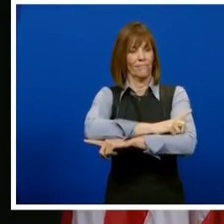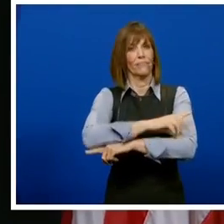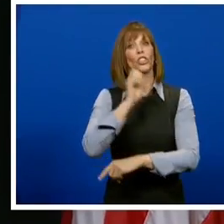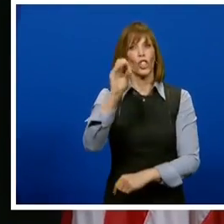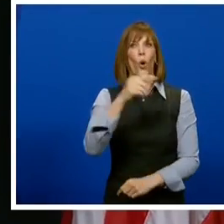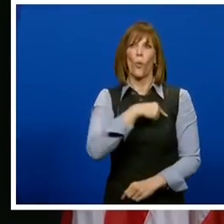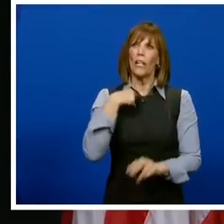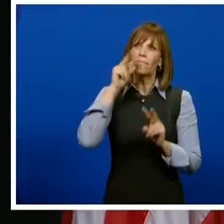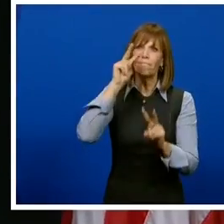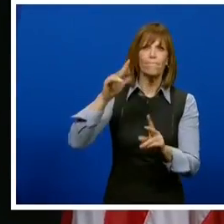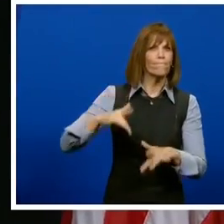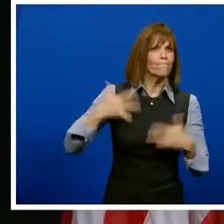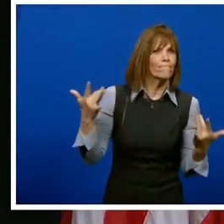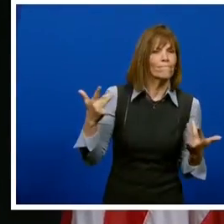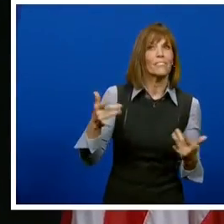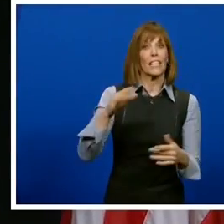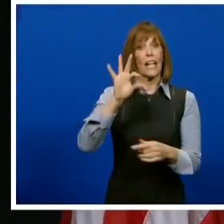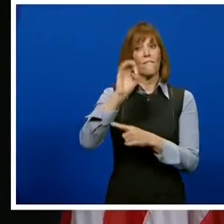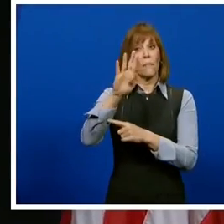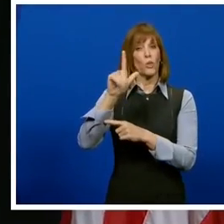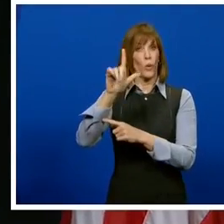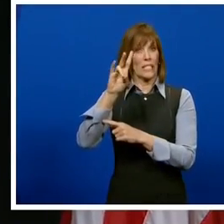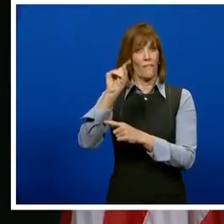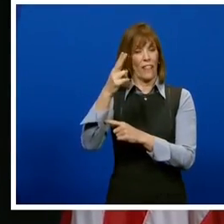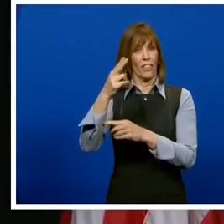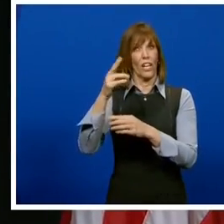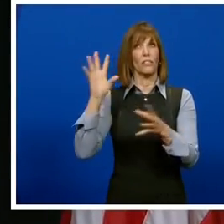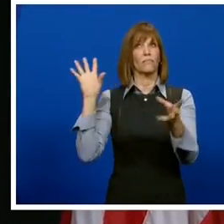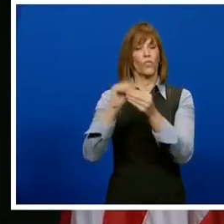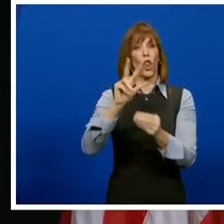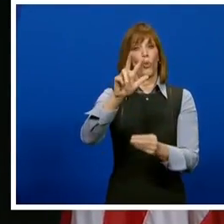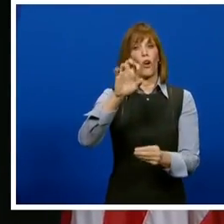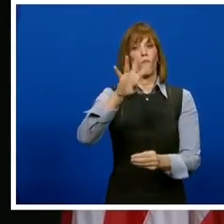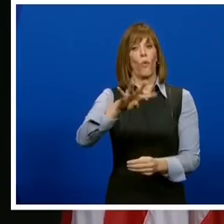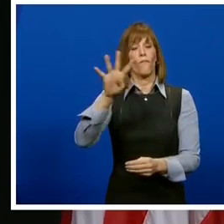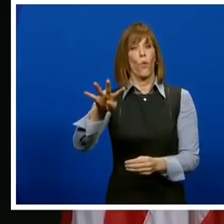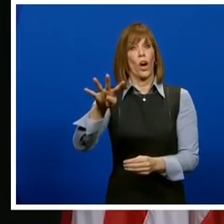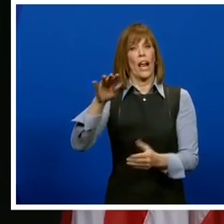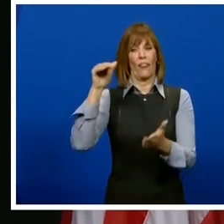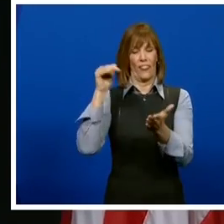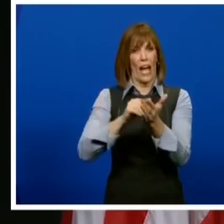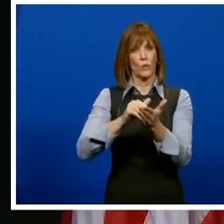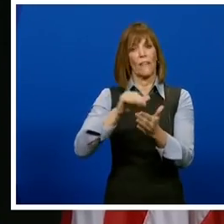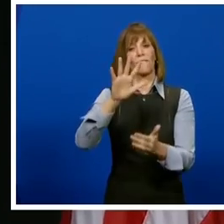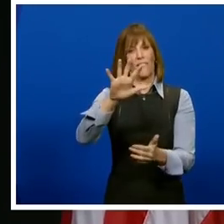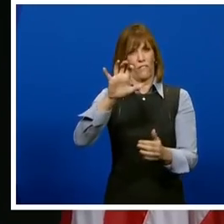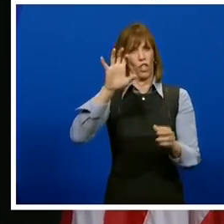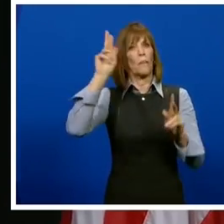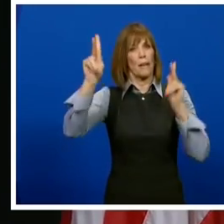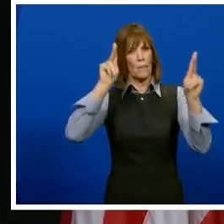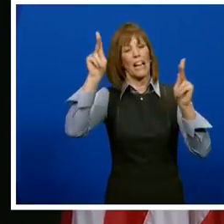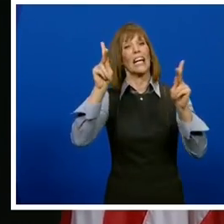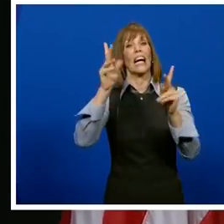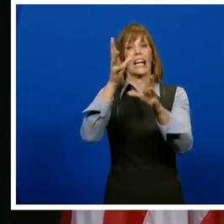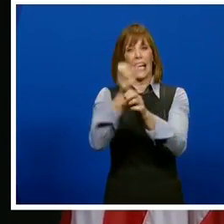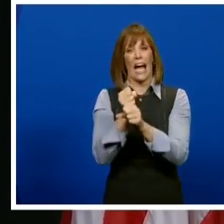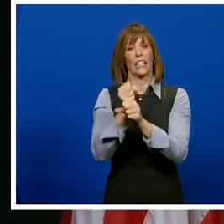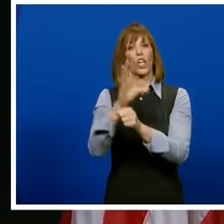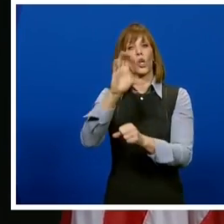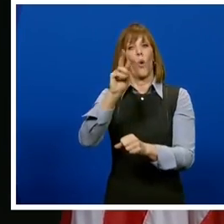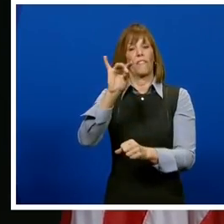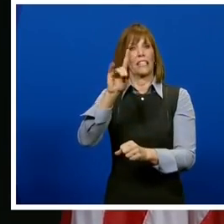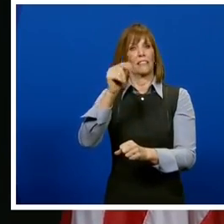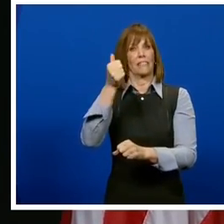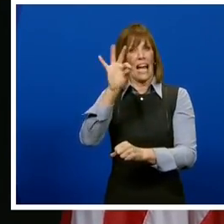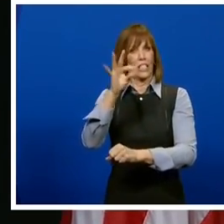Moderna. As of February 27th, more than 344,500 COVID-19 vaccine